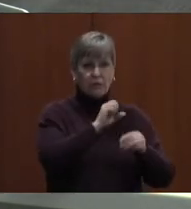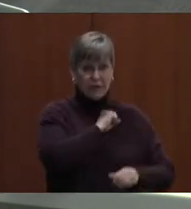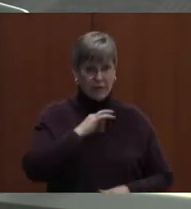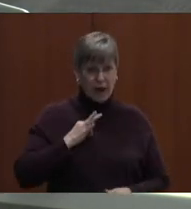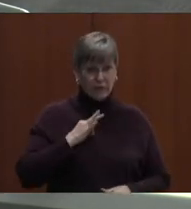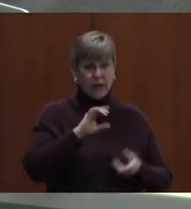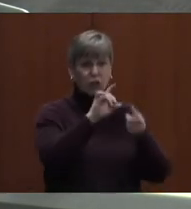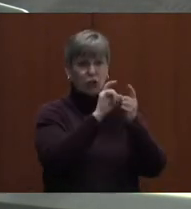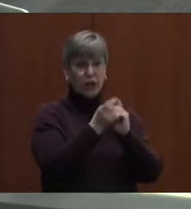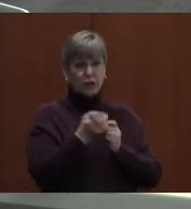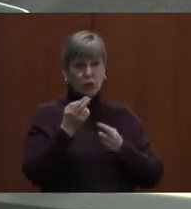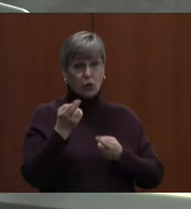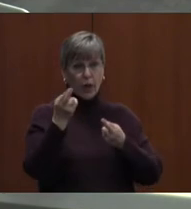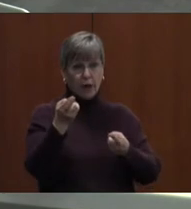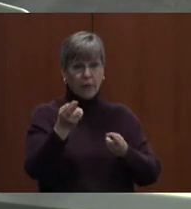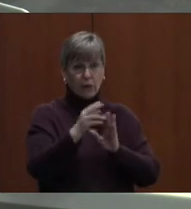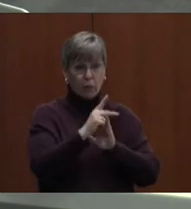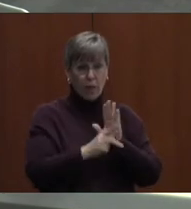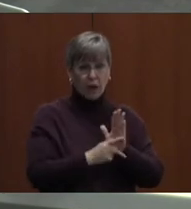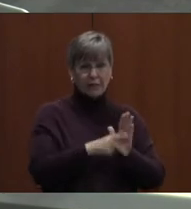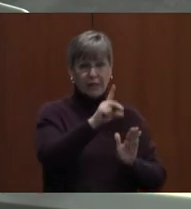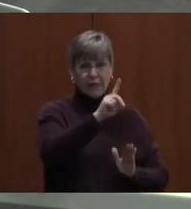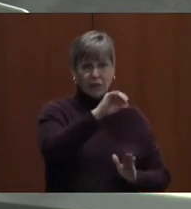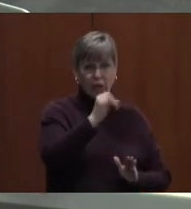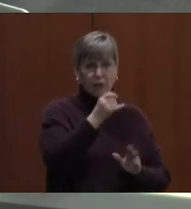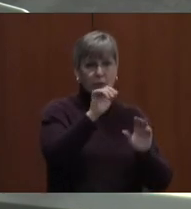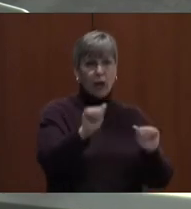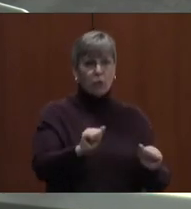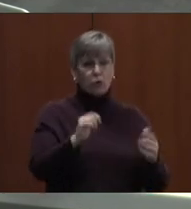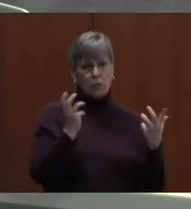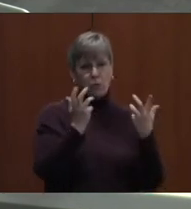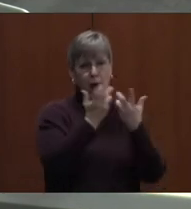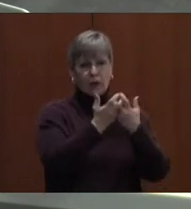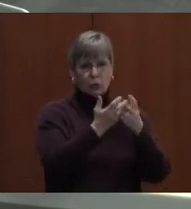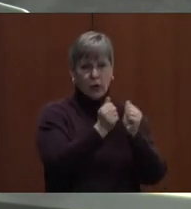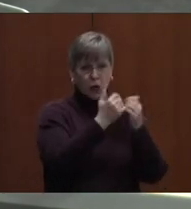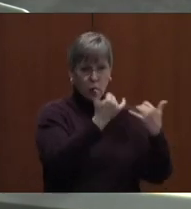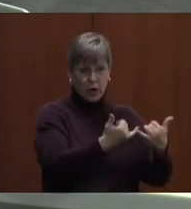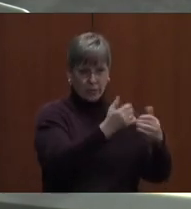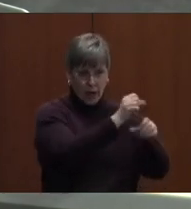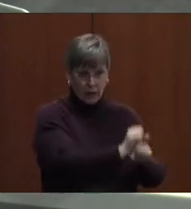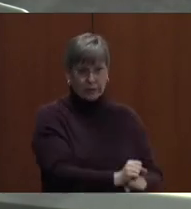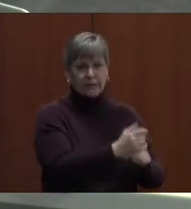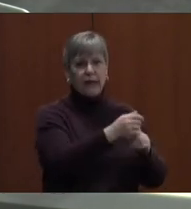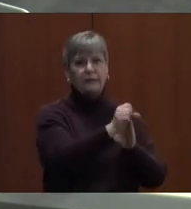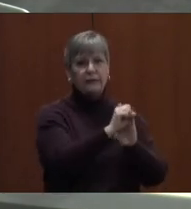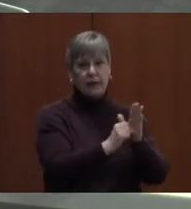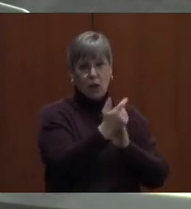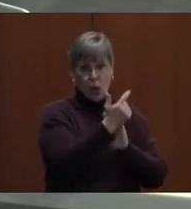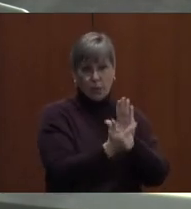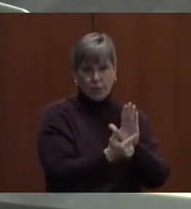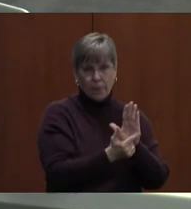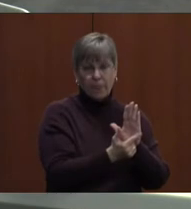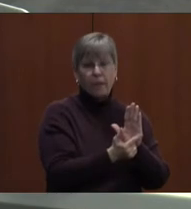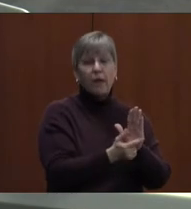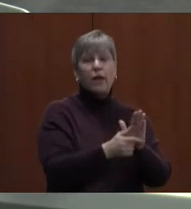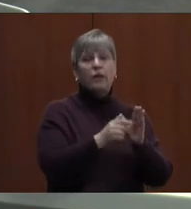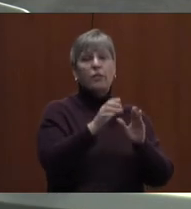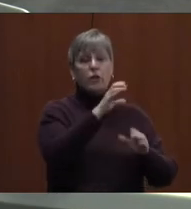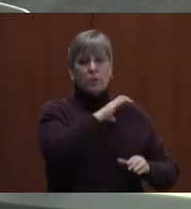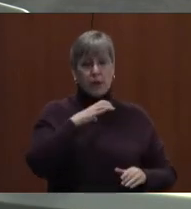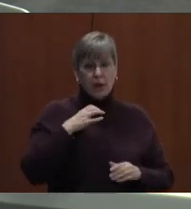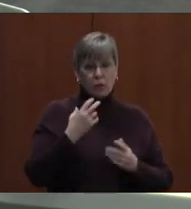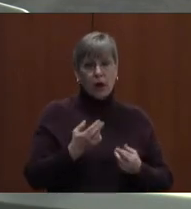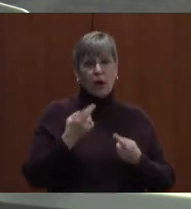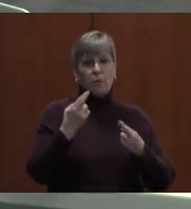Changes are being recommended to policy DJ in order to align the policy with current practice and state law. The committee is recommending